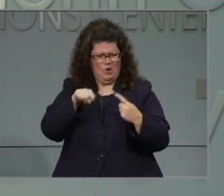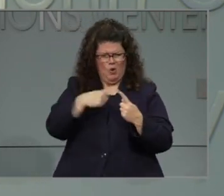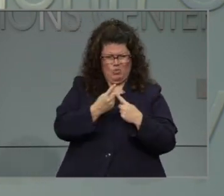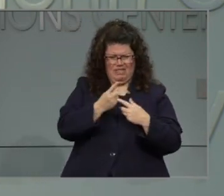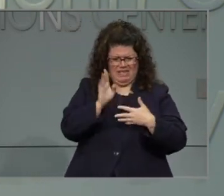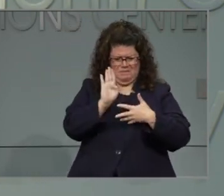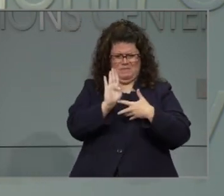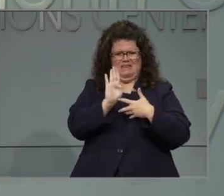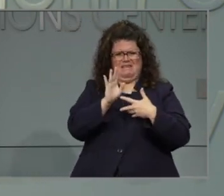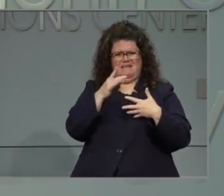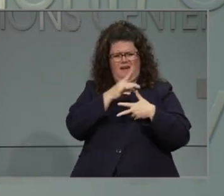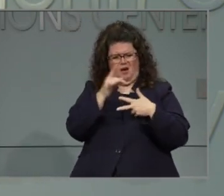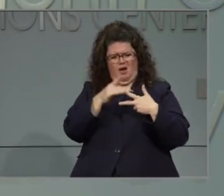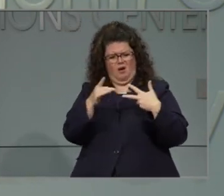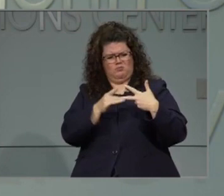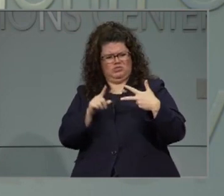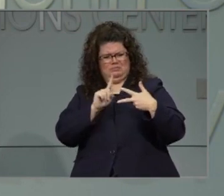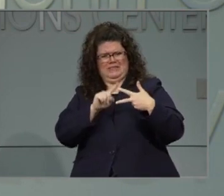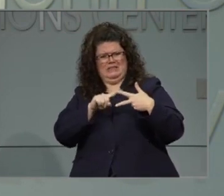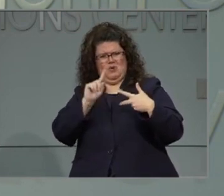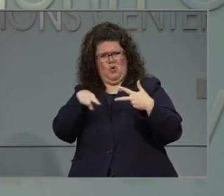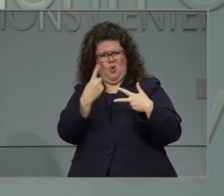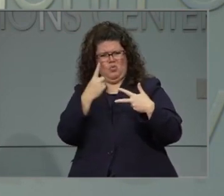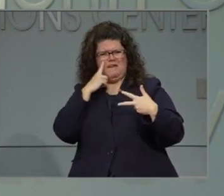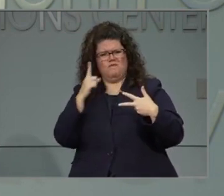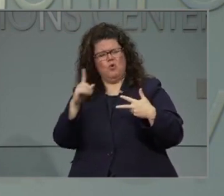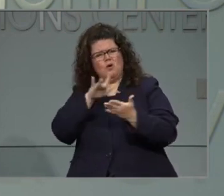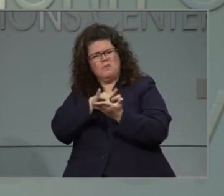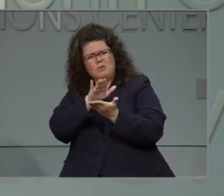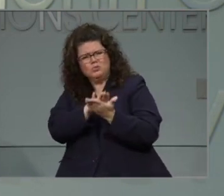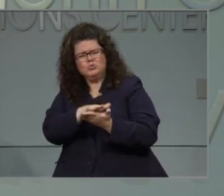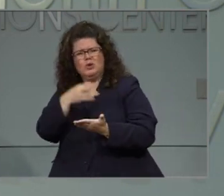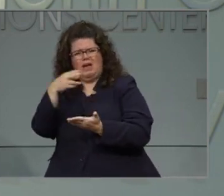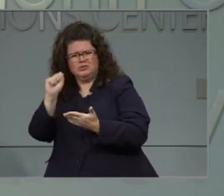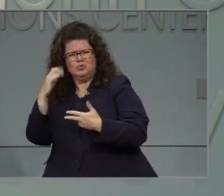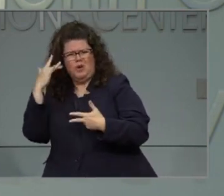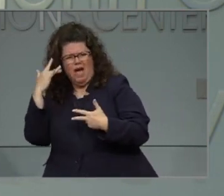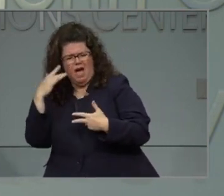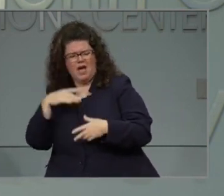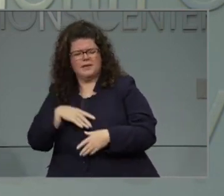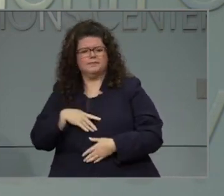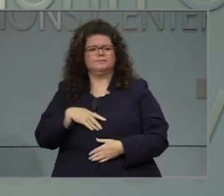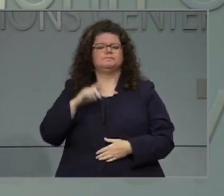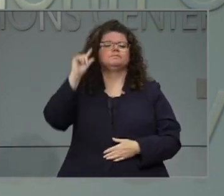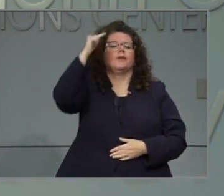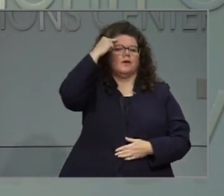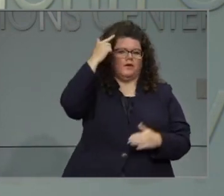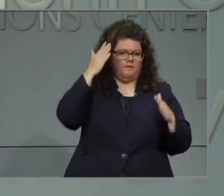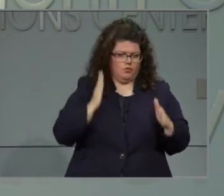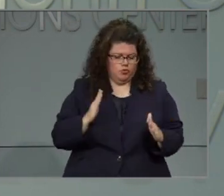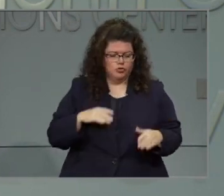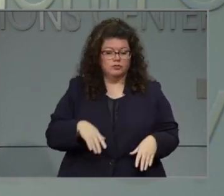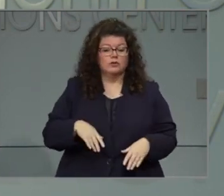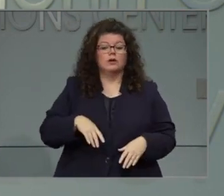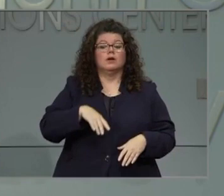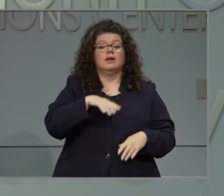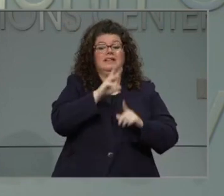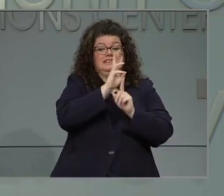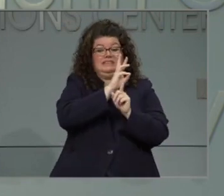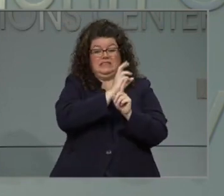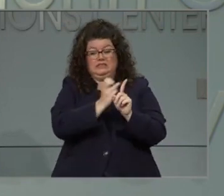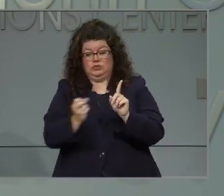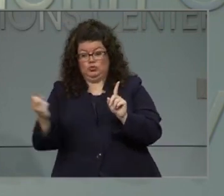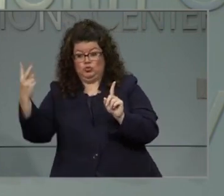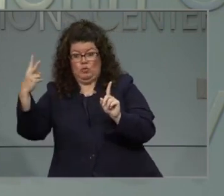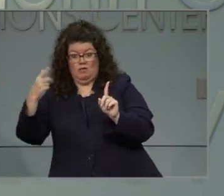at the same time? Well, so 6 through 12 can operate either all remotely